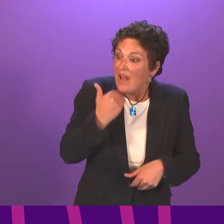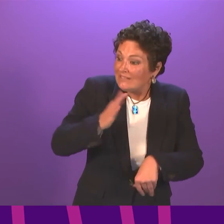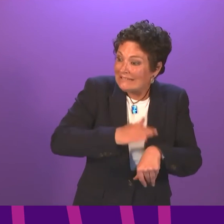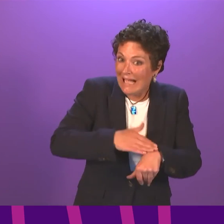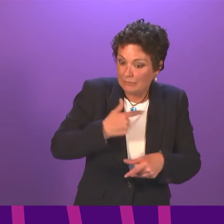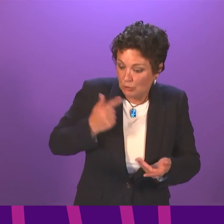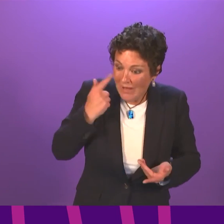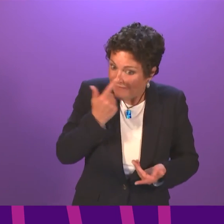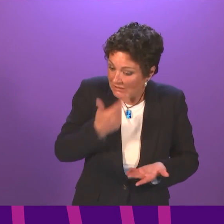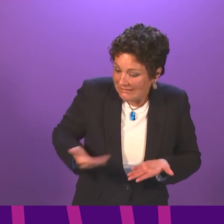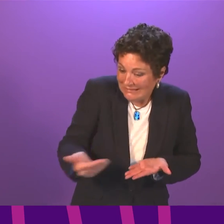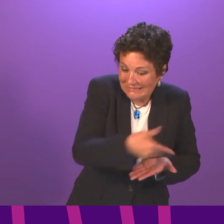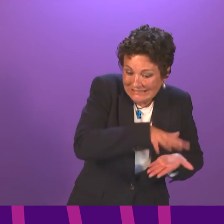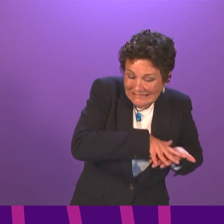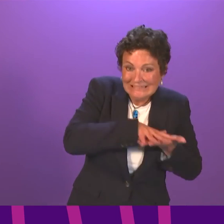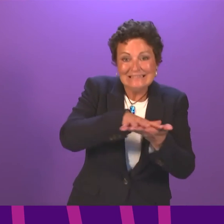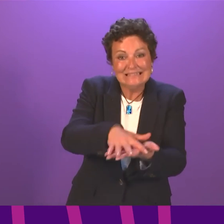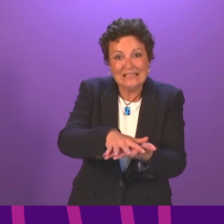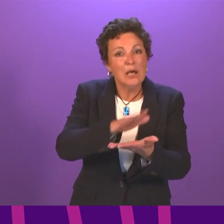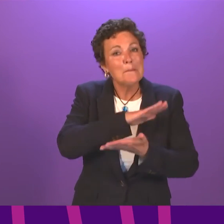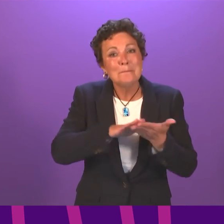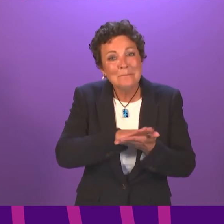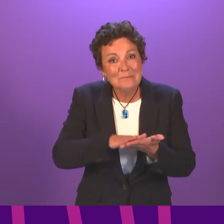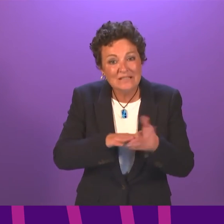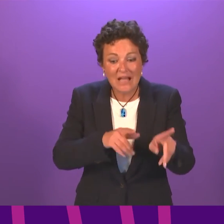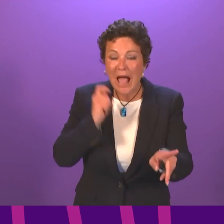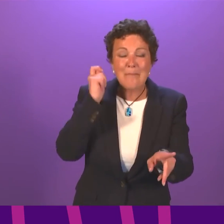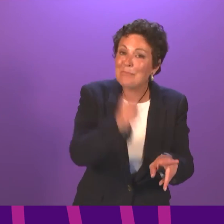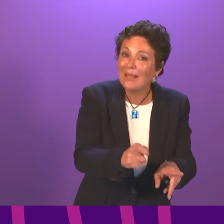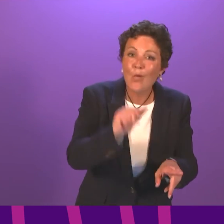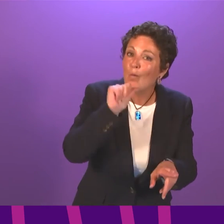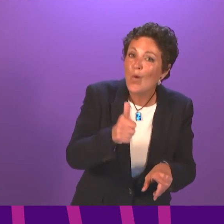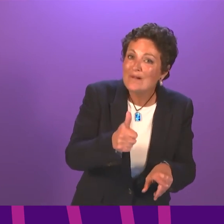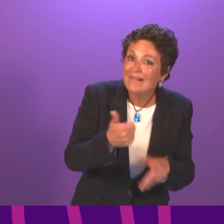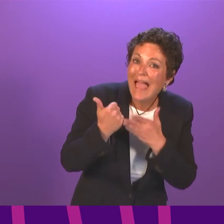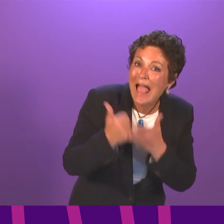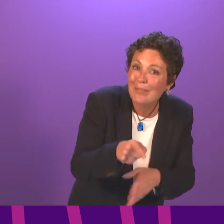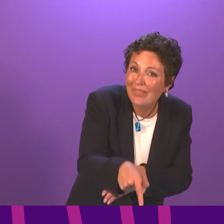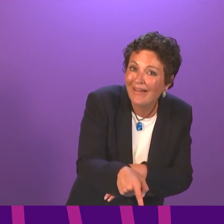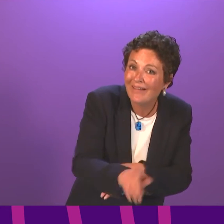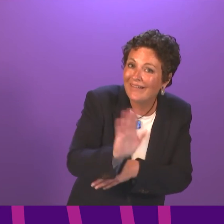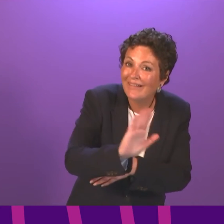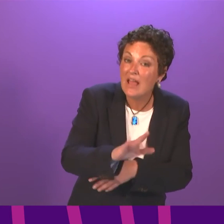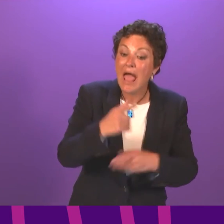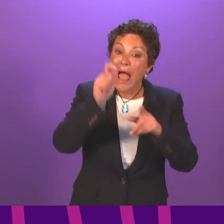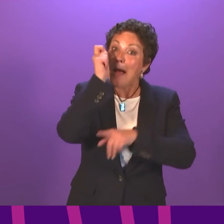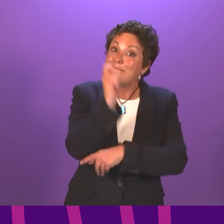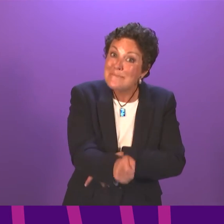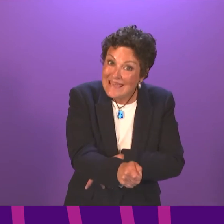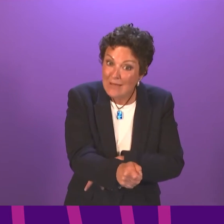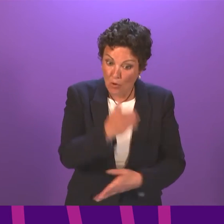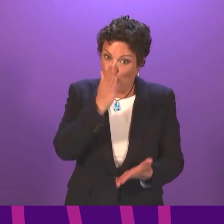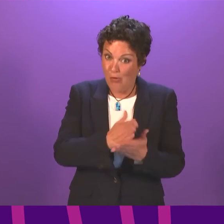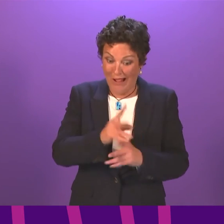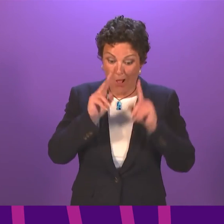This gets to the heart of it and appeal is not going to rectify that because appeal can only look at the attainment evidence that